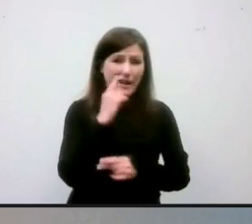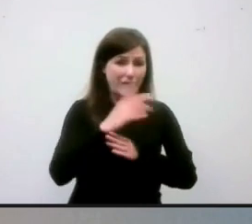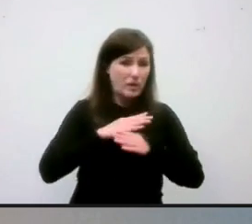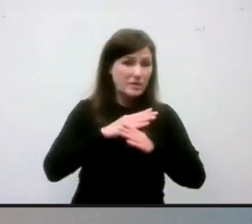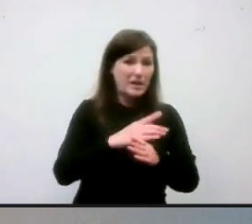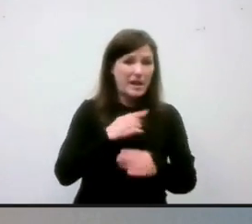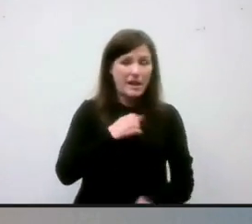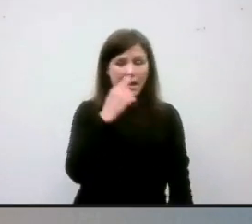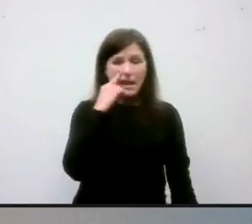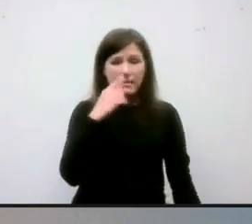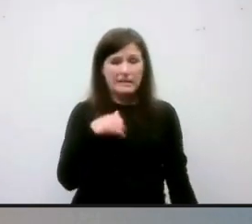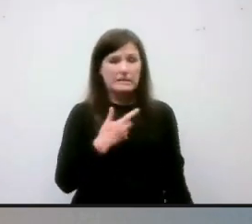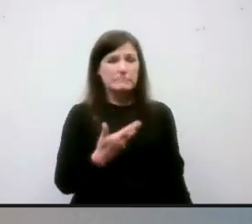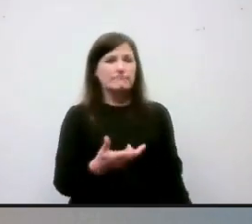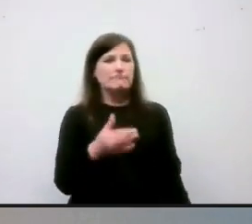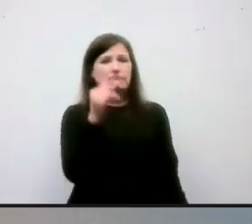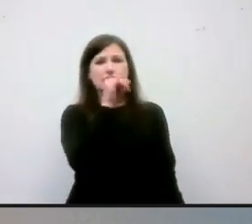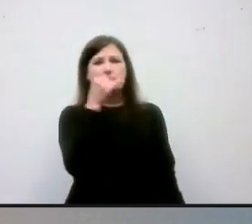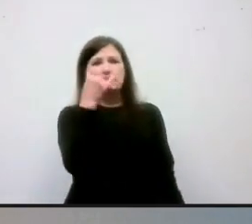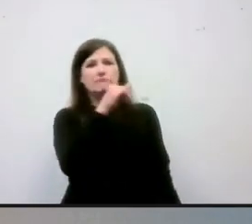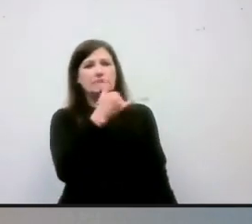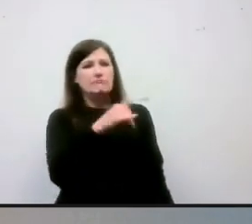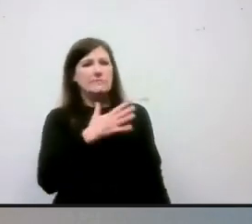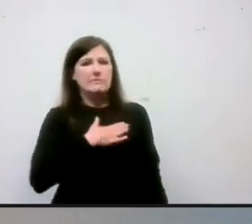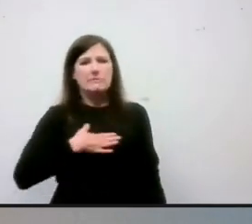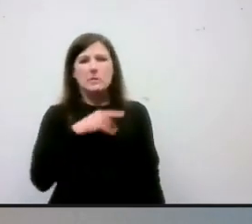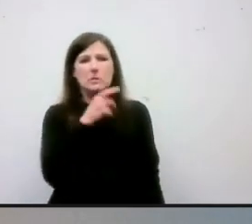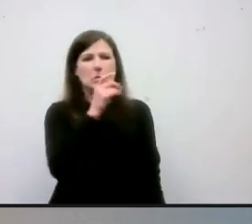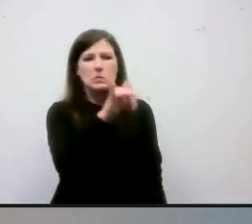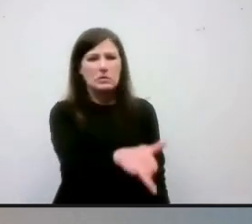really kind of crazy. So please don't do that.